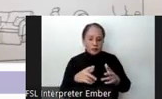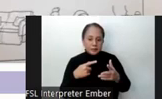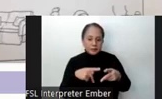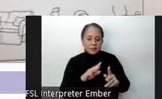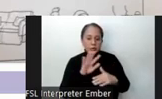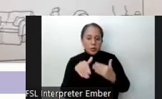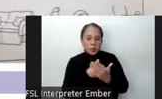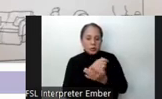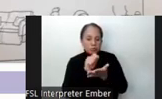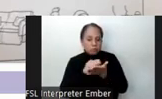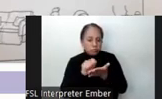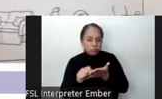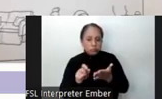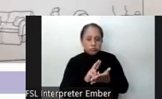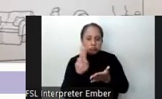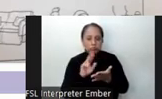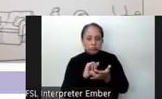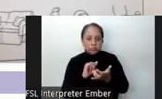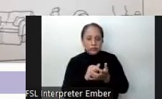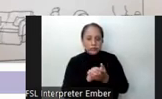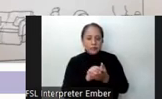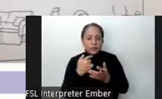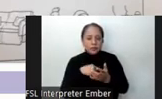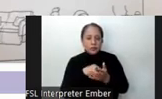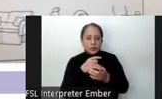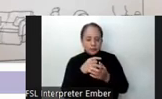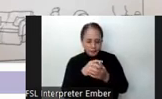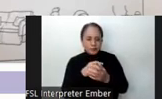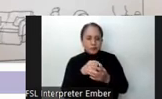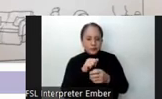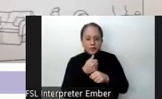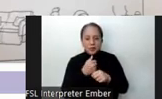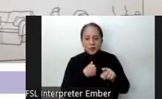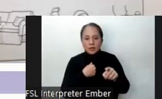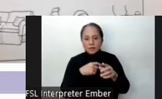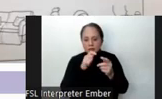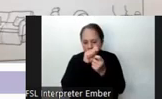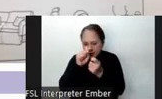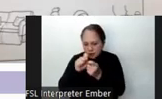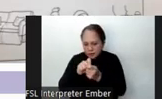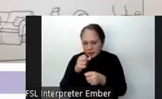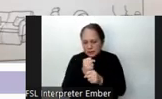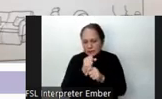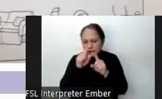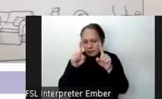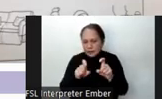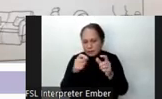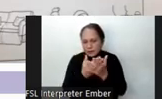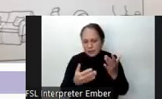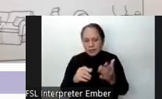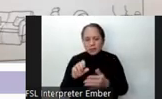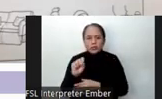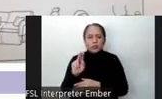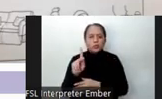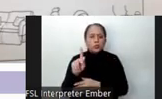authors to use or adapt them. We constructed a table of specifications and created test items using Sukatwika